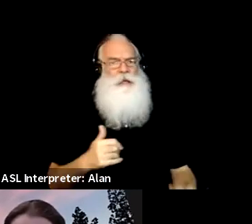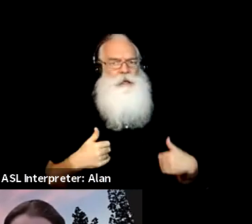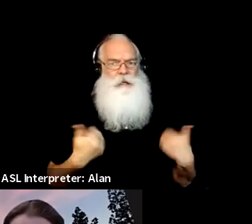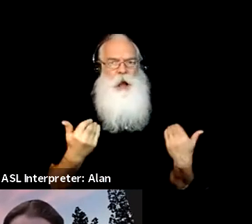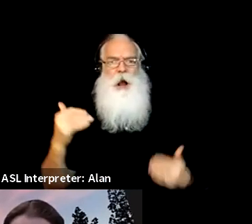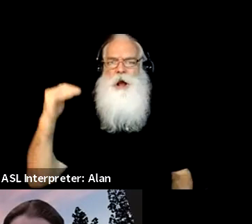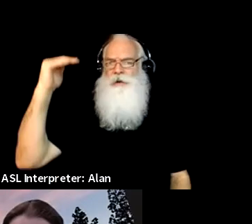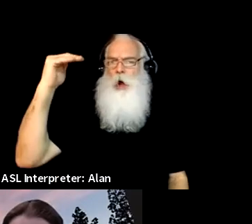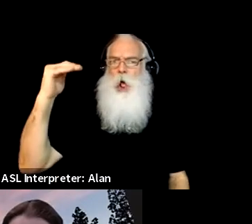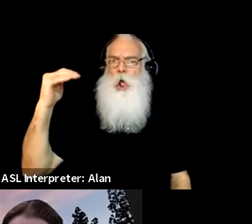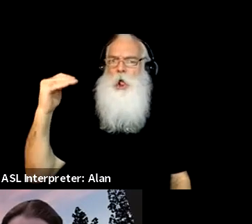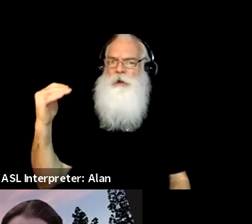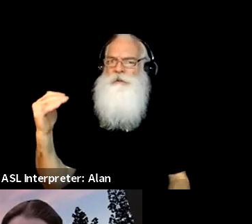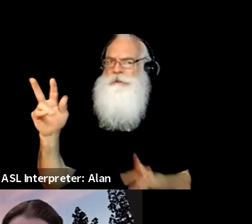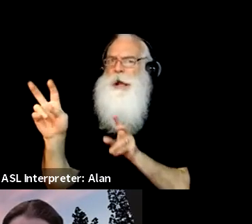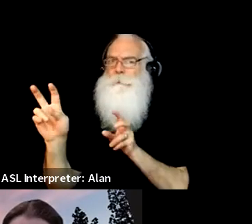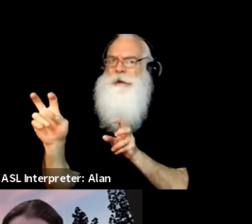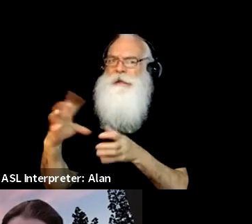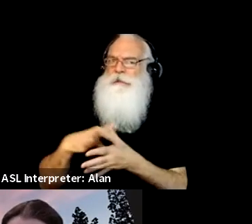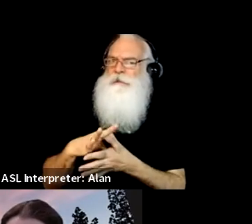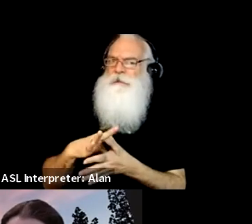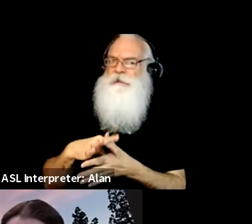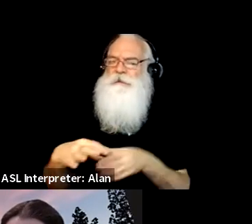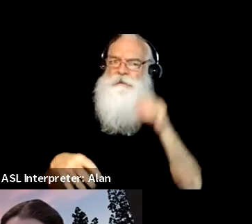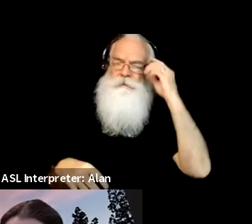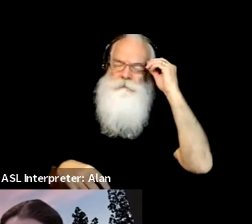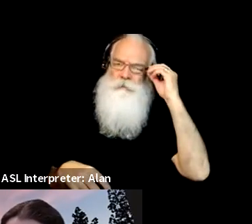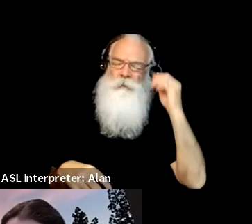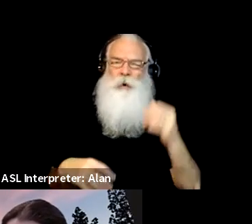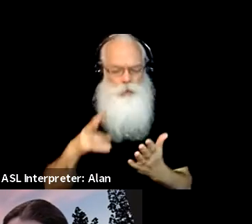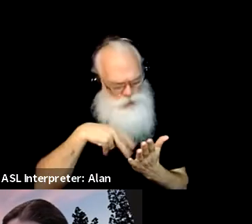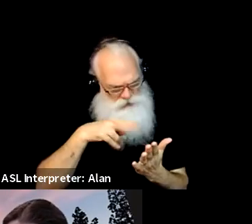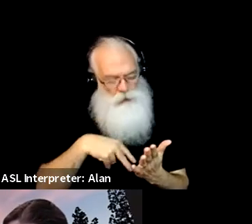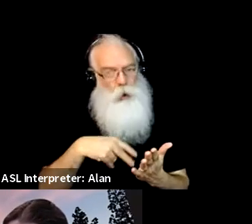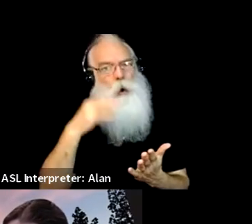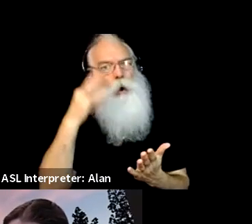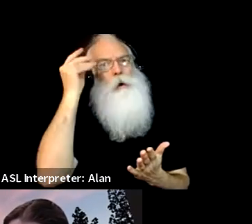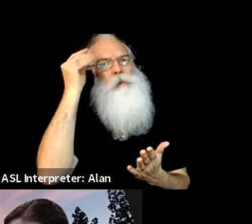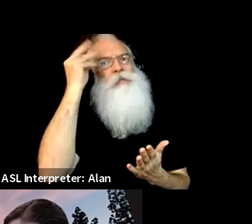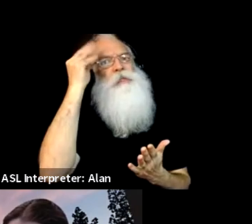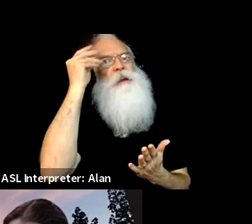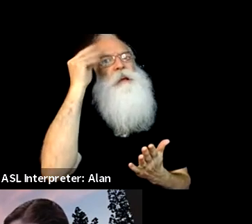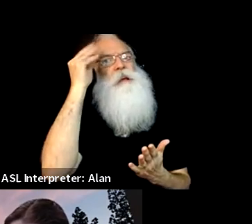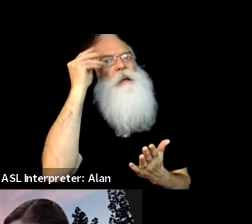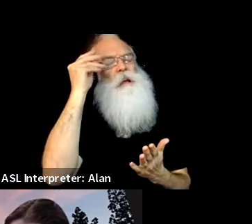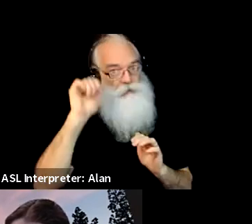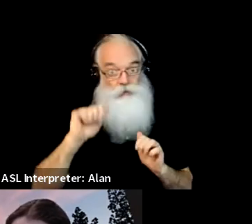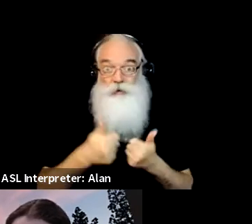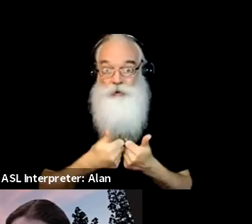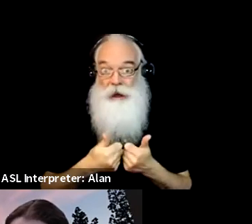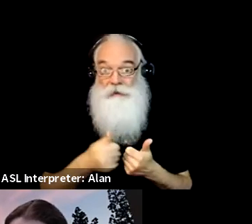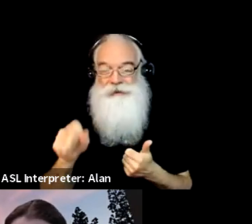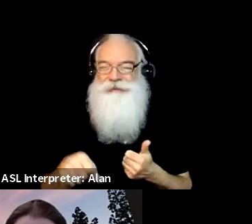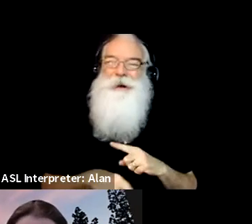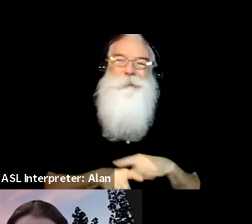um, topics, uh, things to think about. It's challenging in that way, but not in the